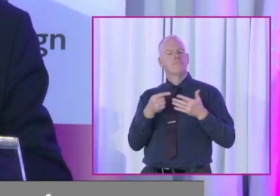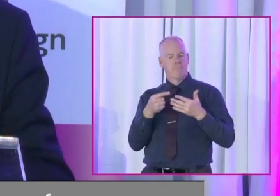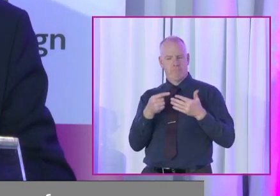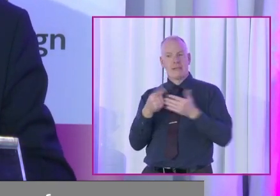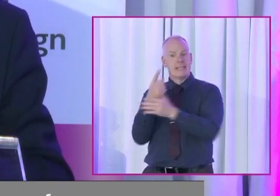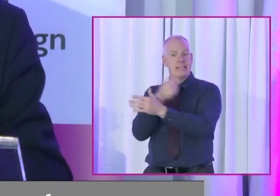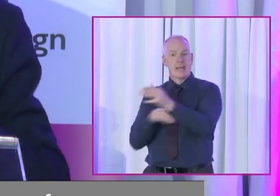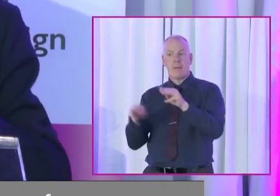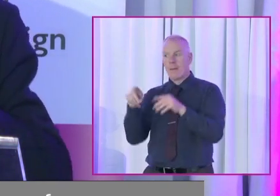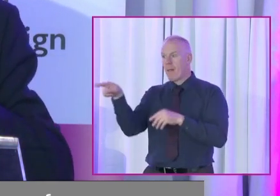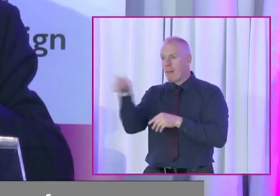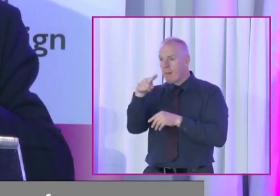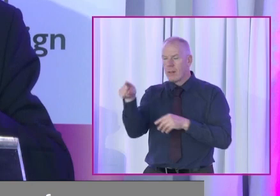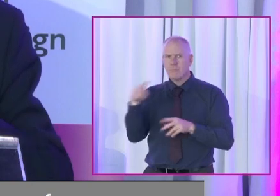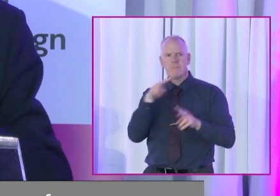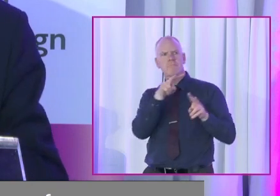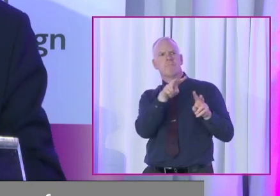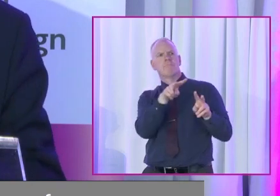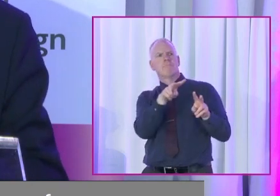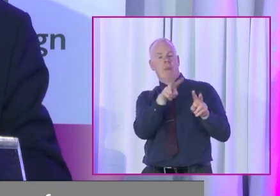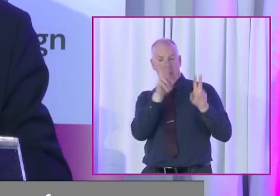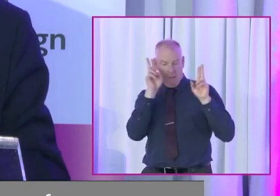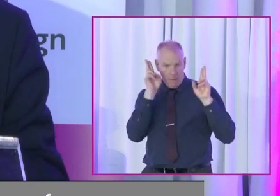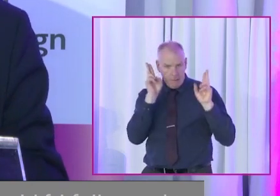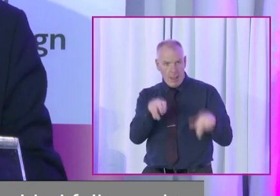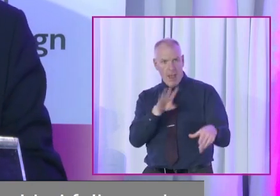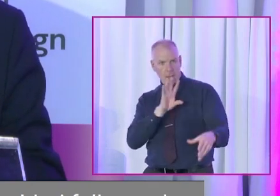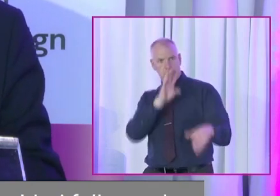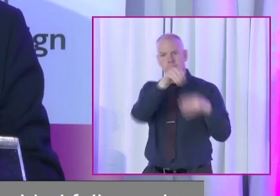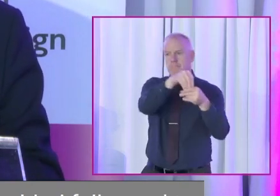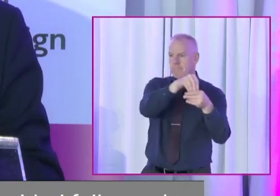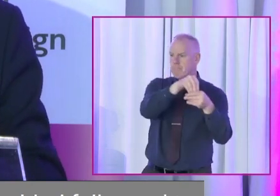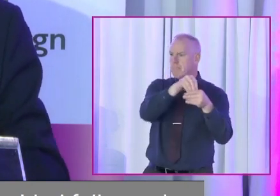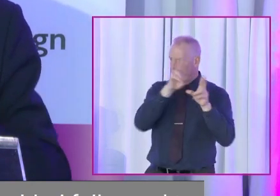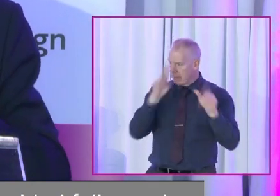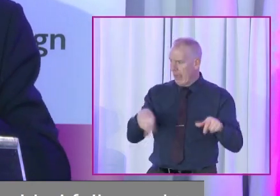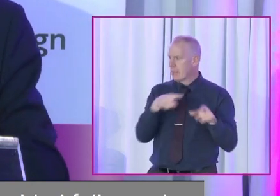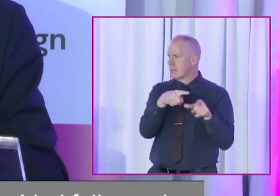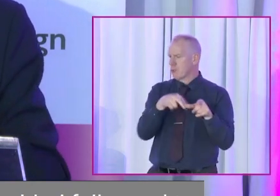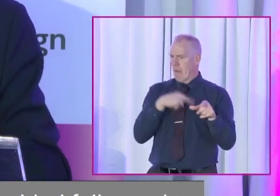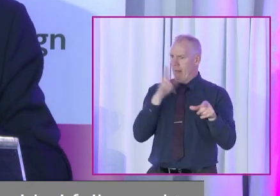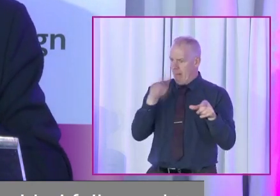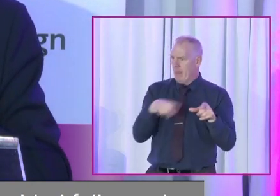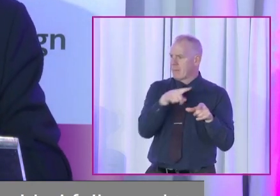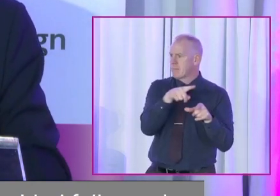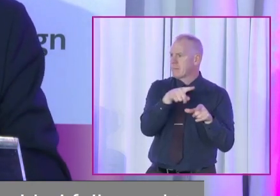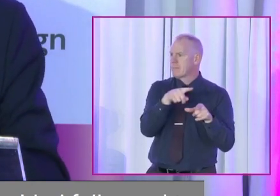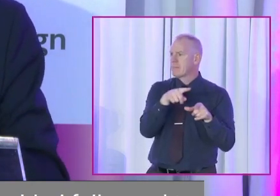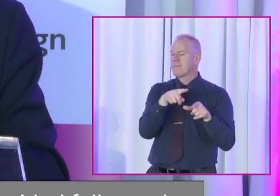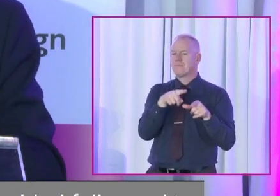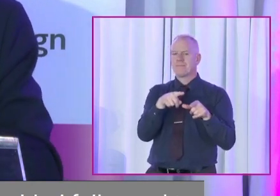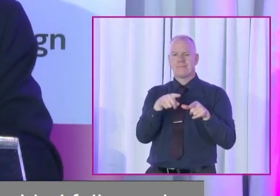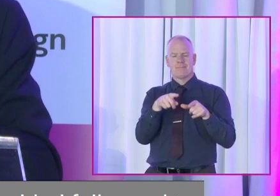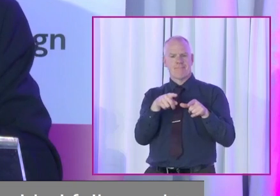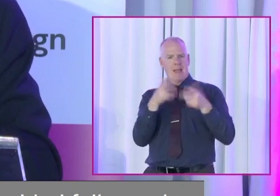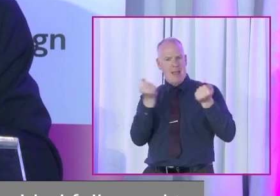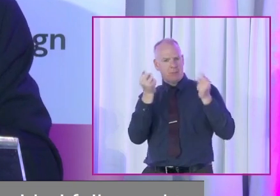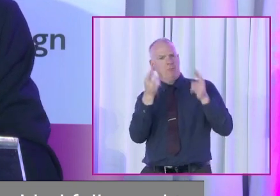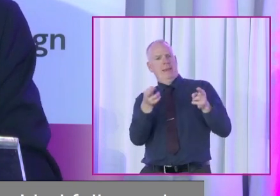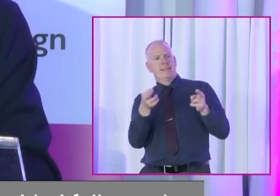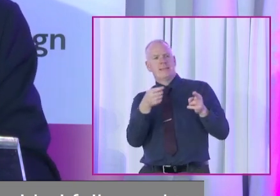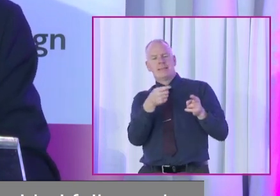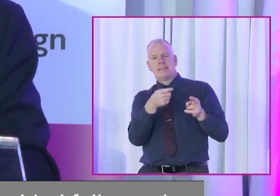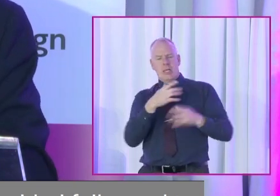folk need to see it as a realistic possibility for them. And that it's a rightful and